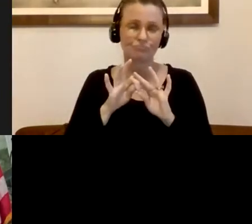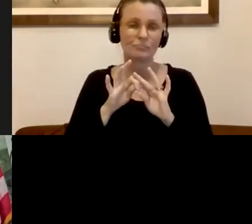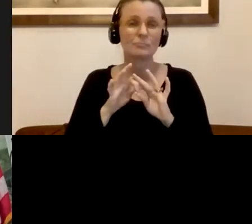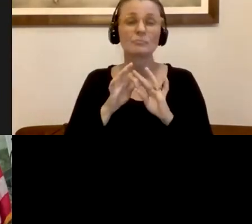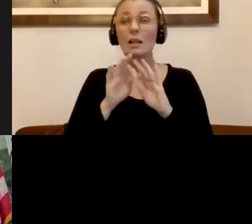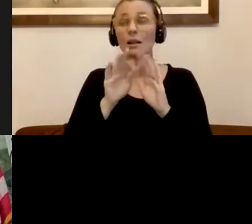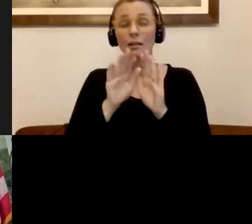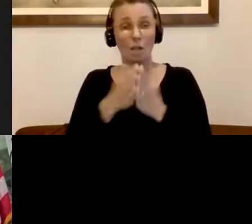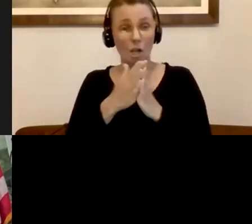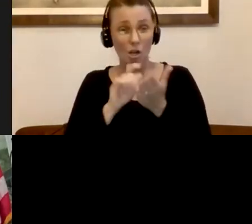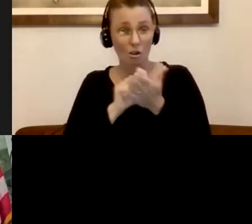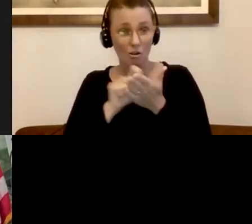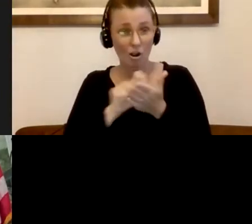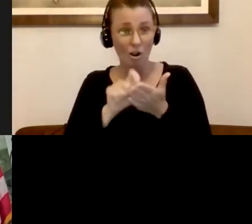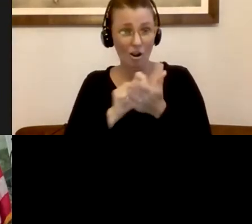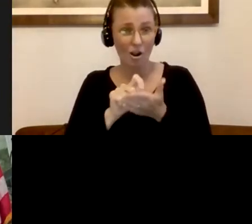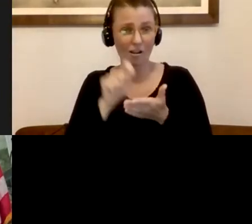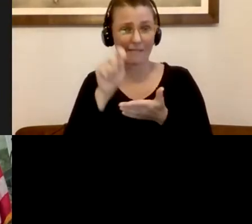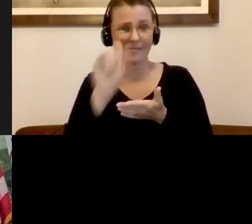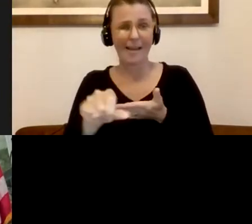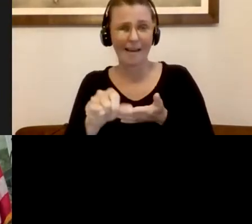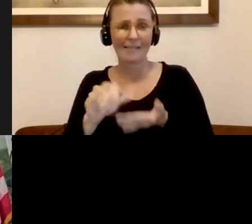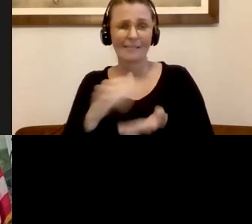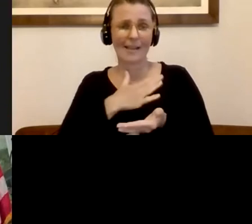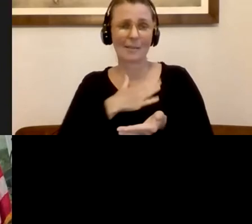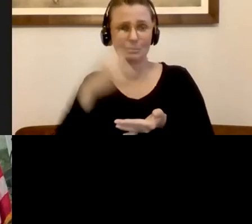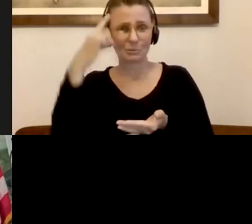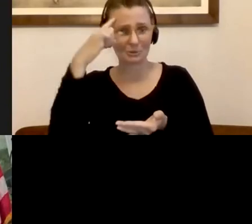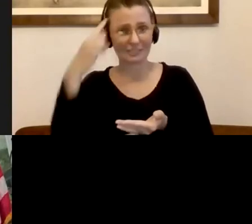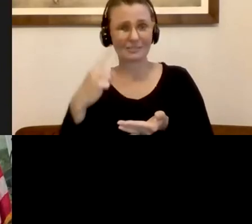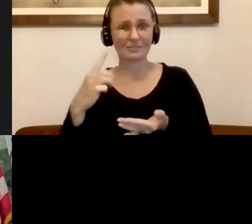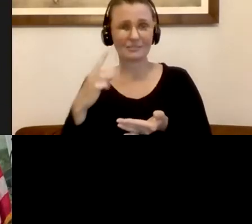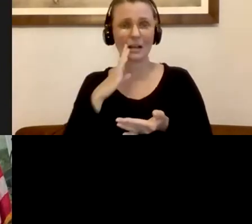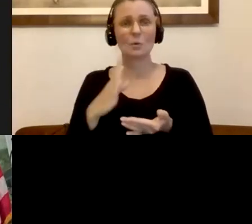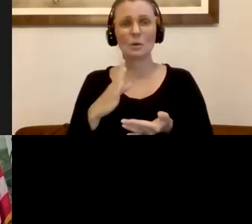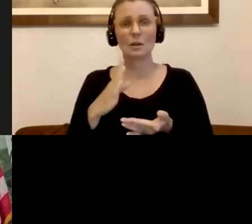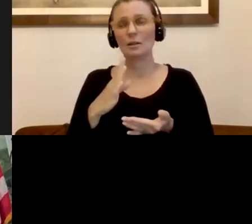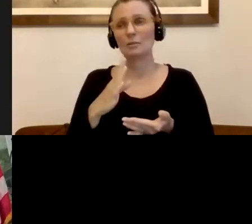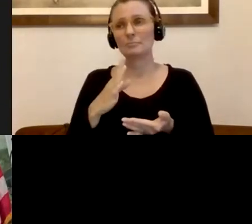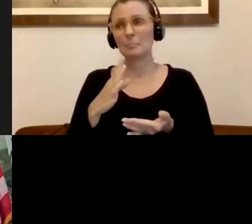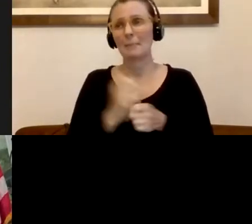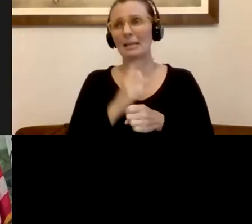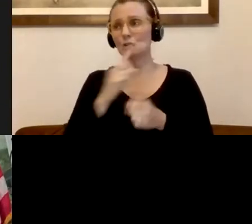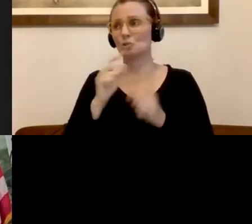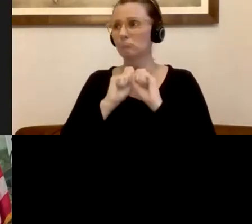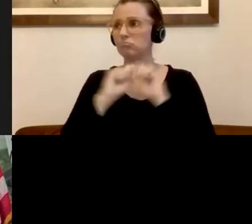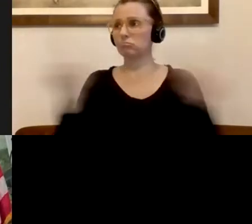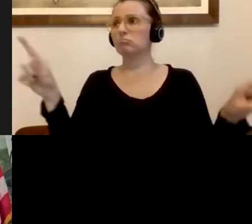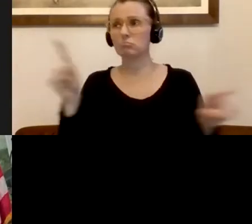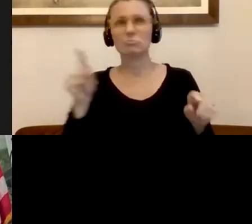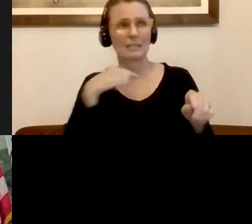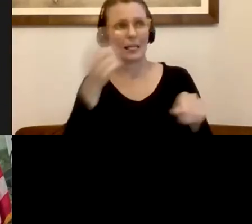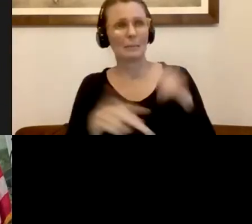initiatives. Um, so I will certainly be sure to spread that, uh, in my networks, but thank you, um,